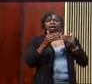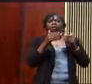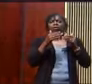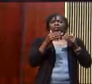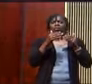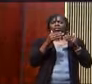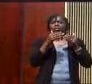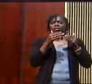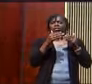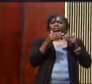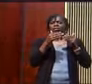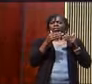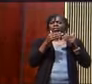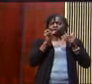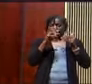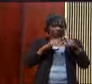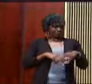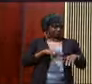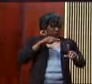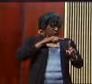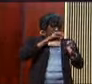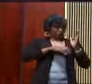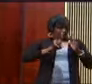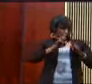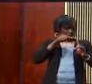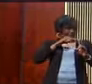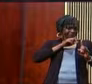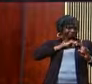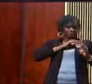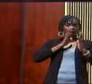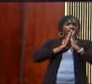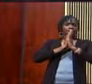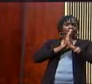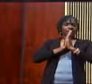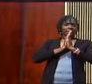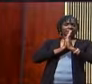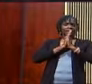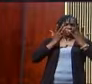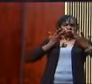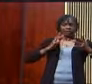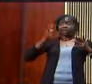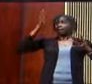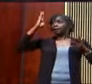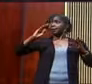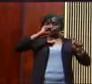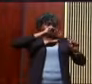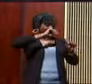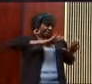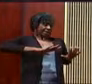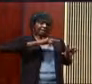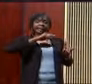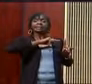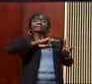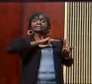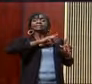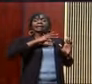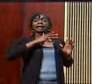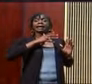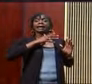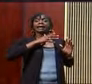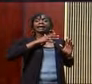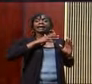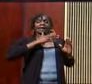1, he prays, but after he prays, God blesses him and uses him as an urban